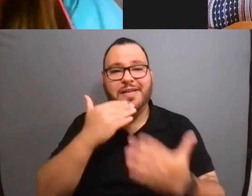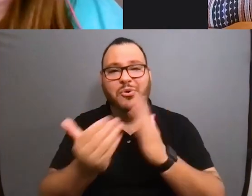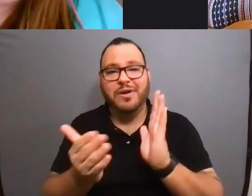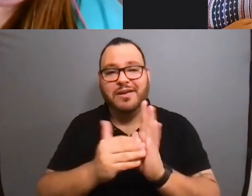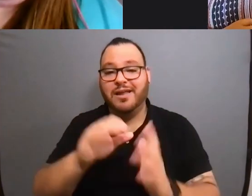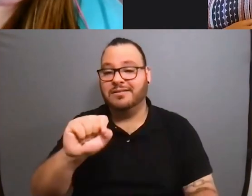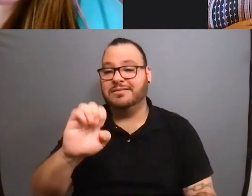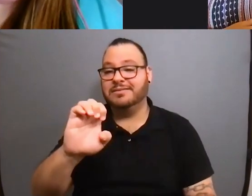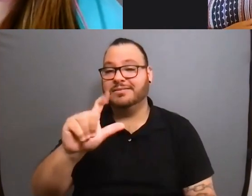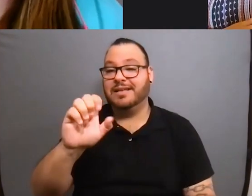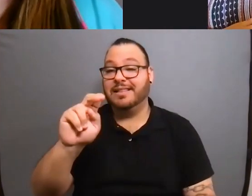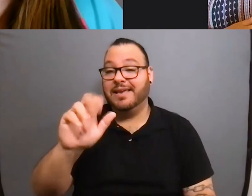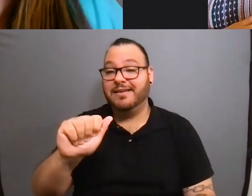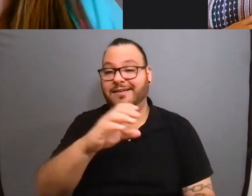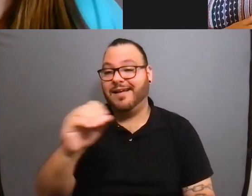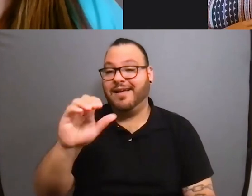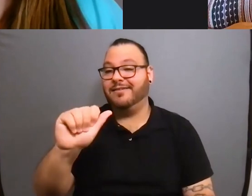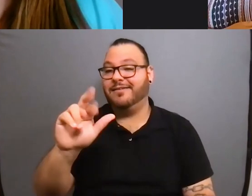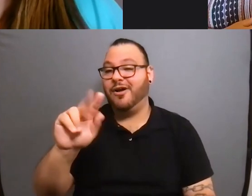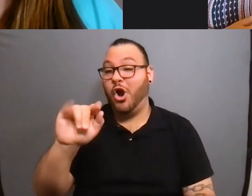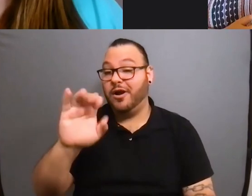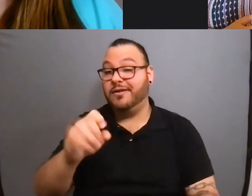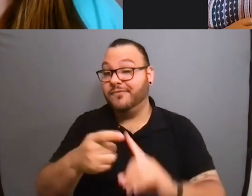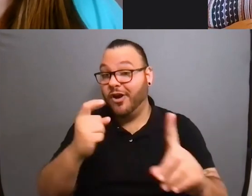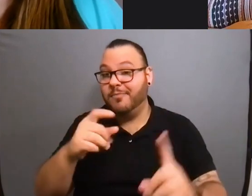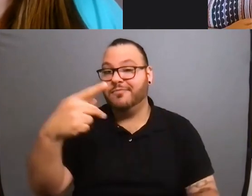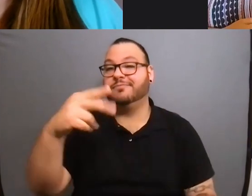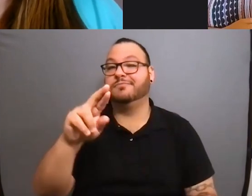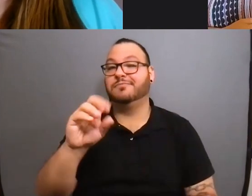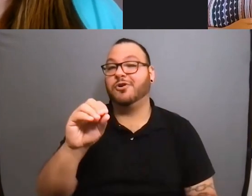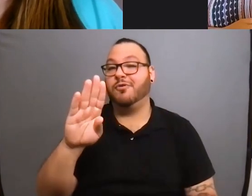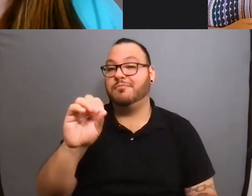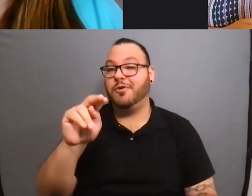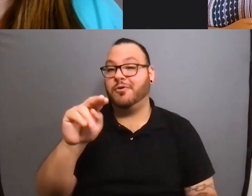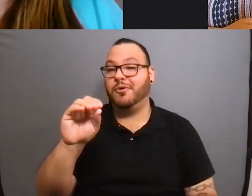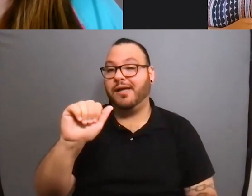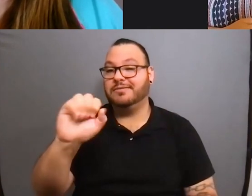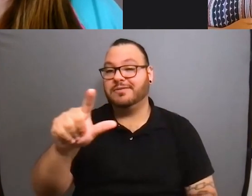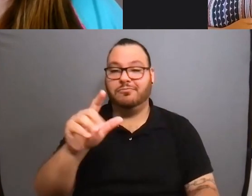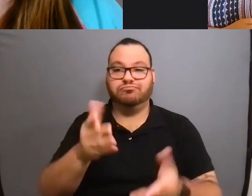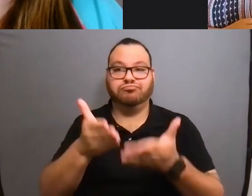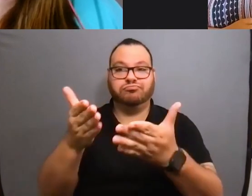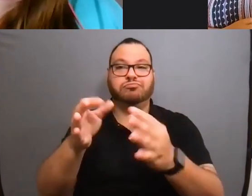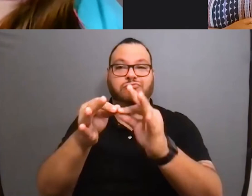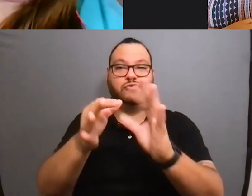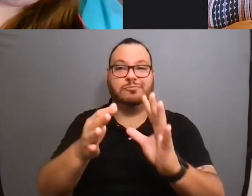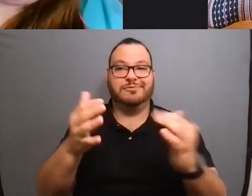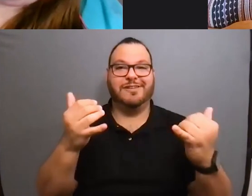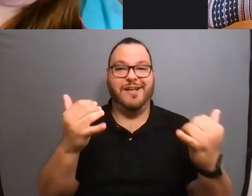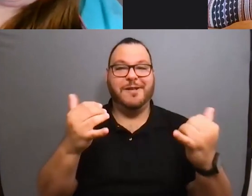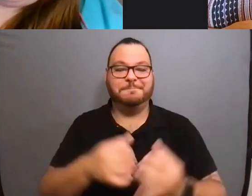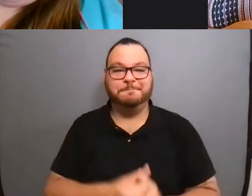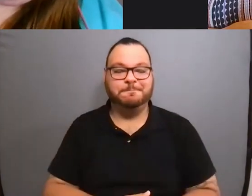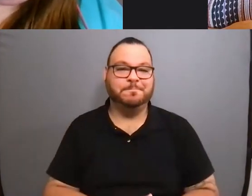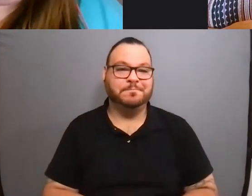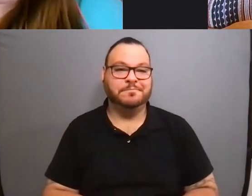and Artie from ASL, from Pro Bono ASL for providing us with interpreting today. Um, and,